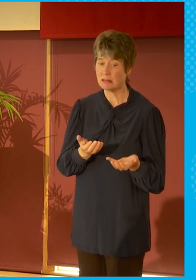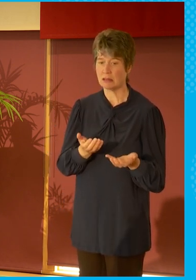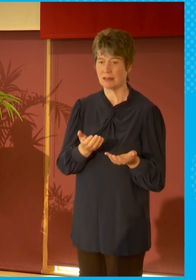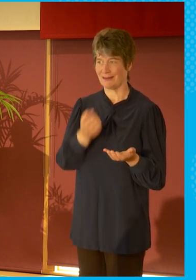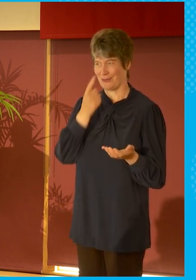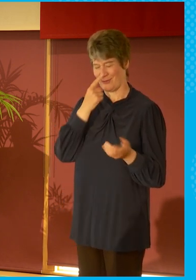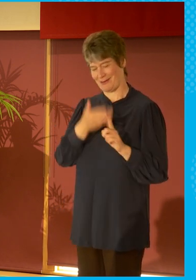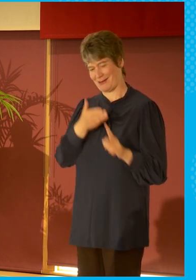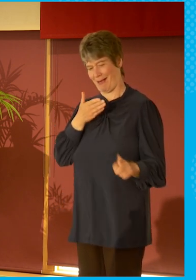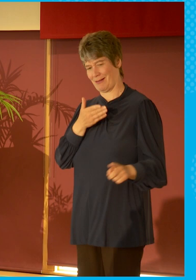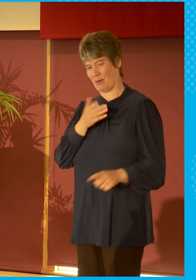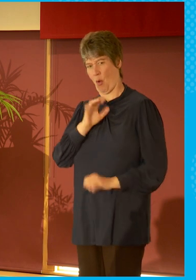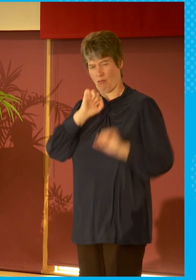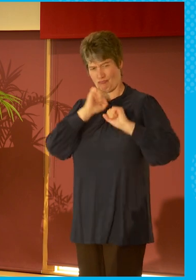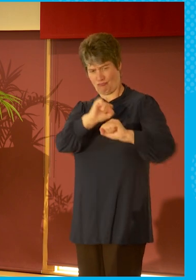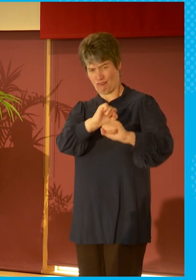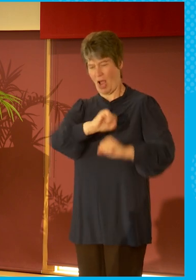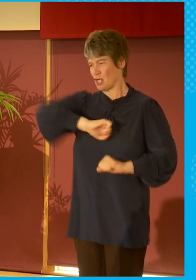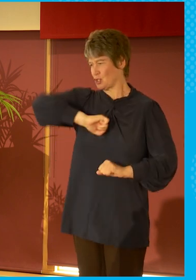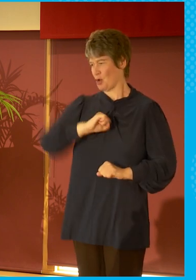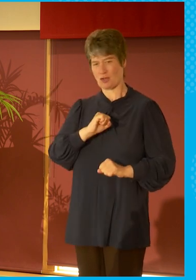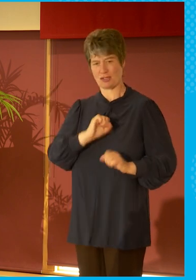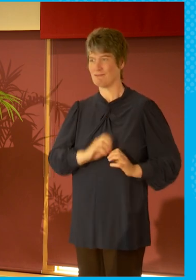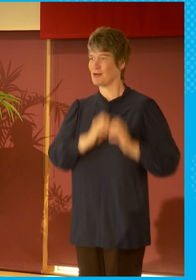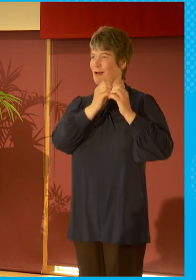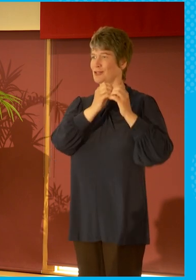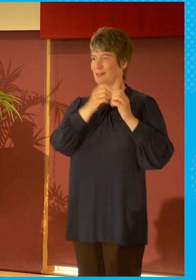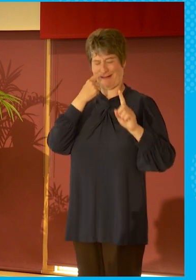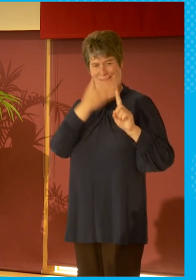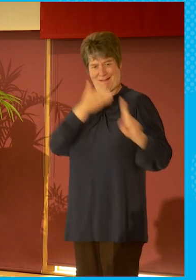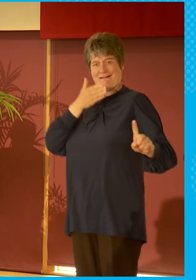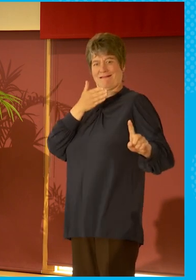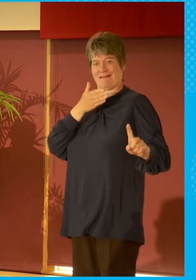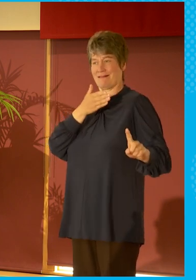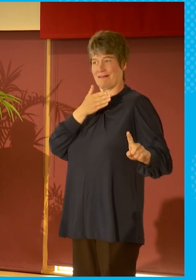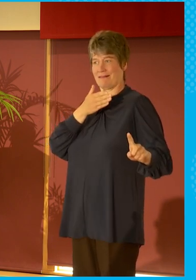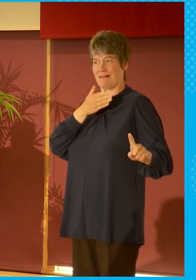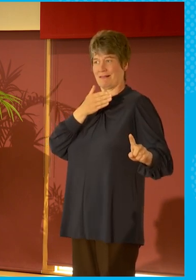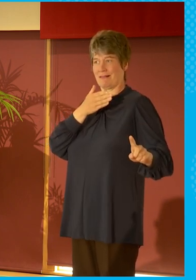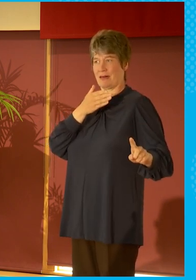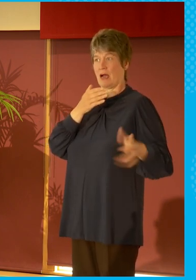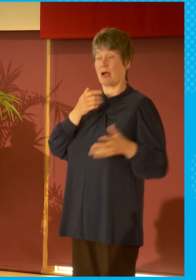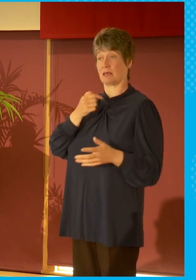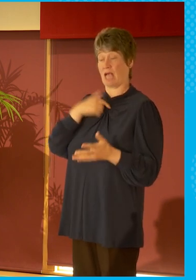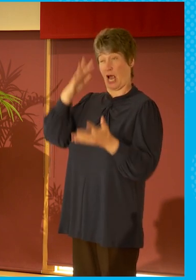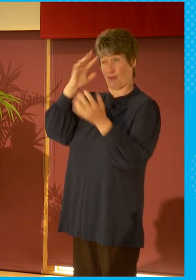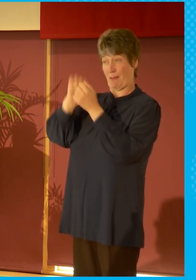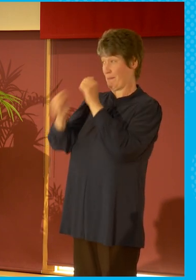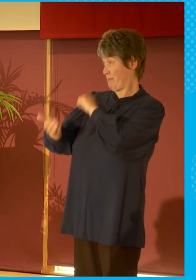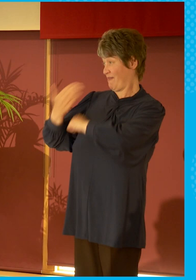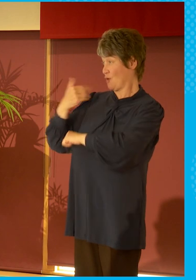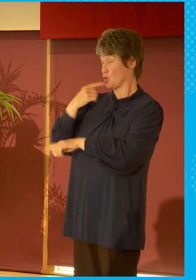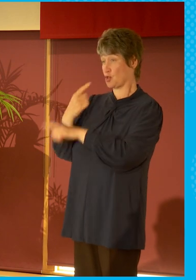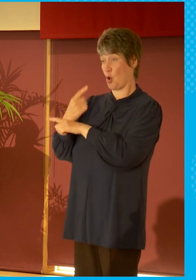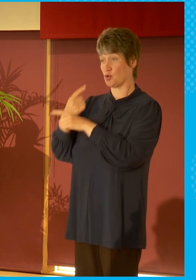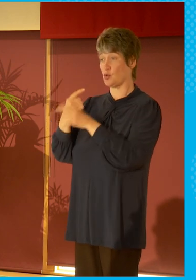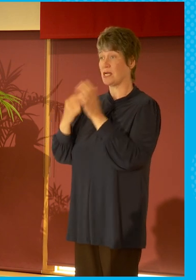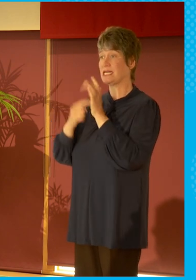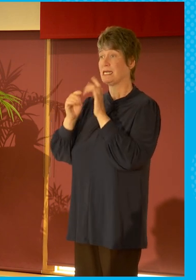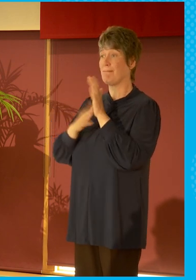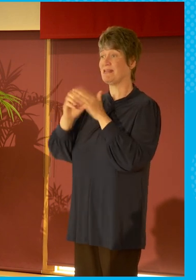production straight away from speaking to Tim Davies at the time head of the BBC,